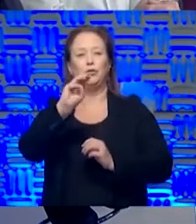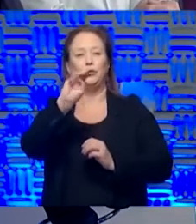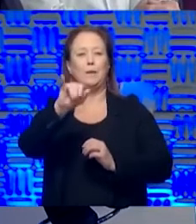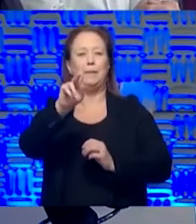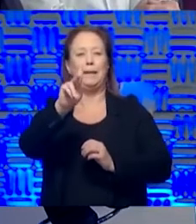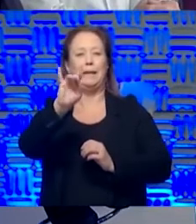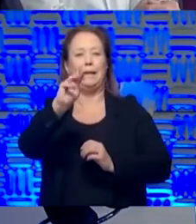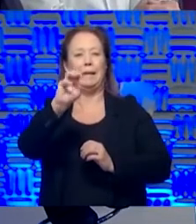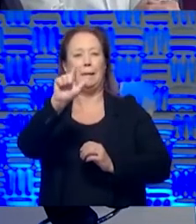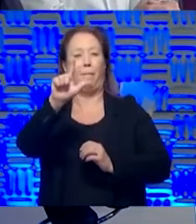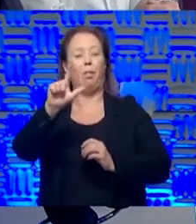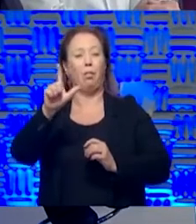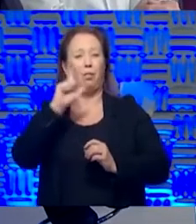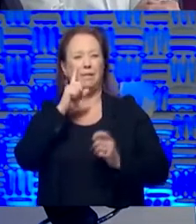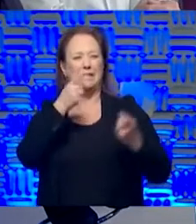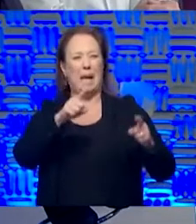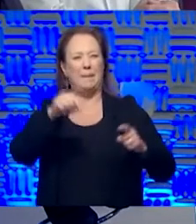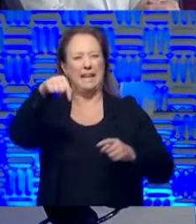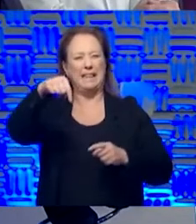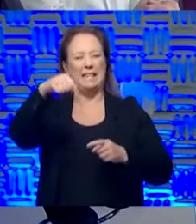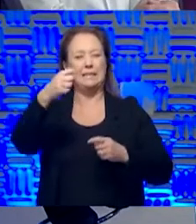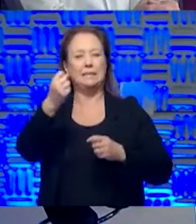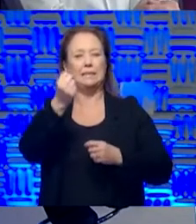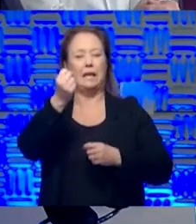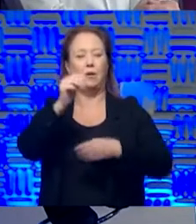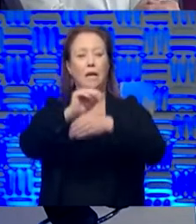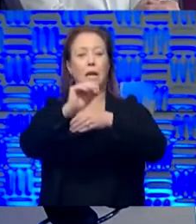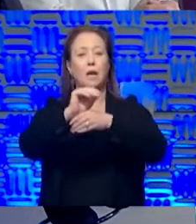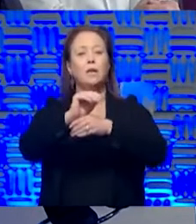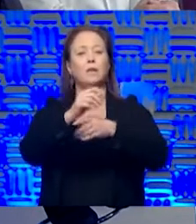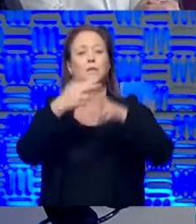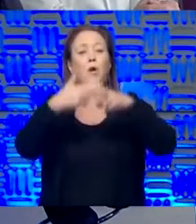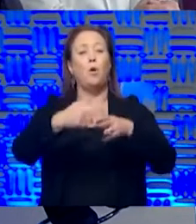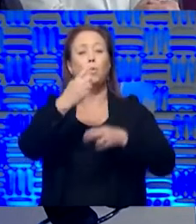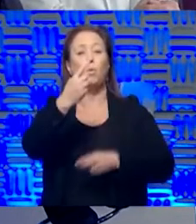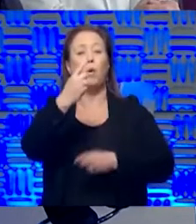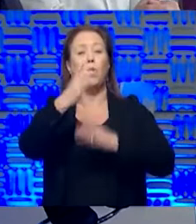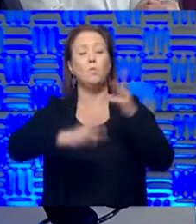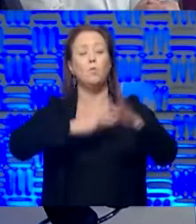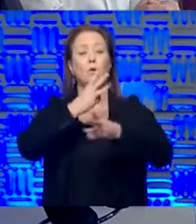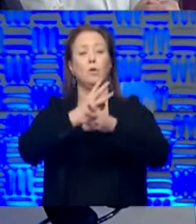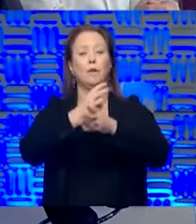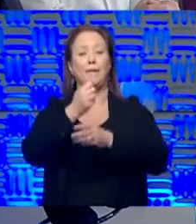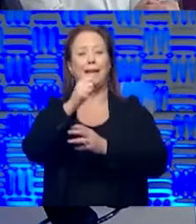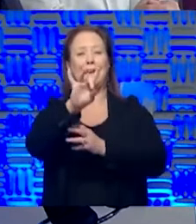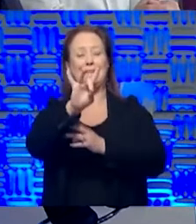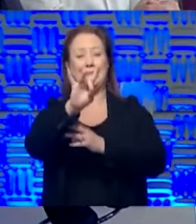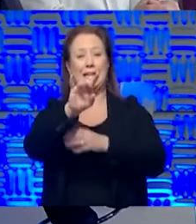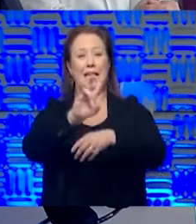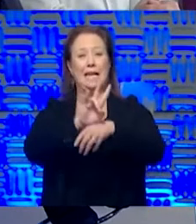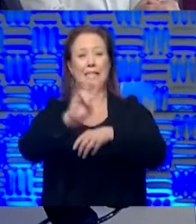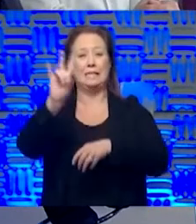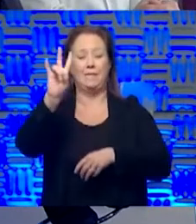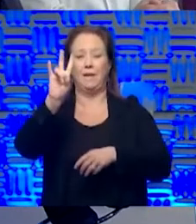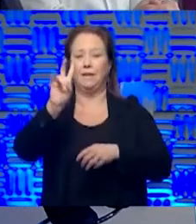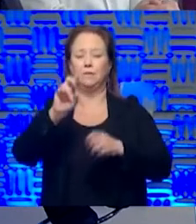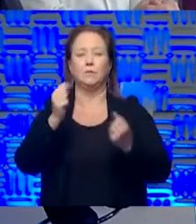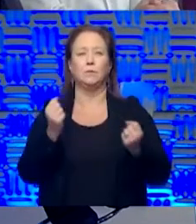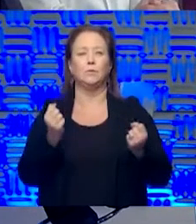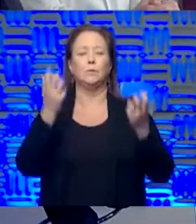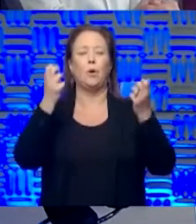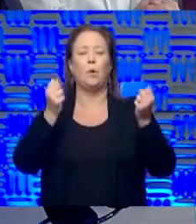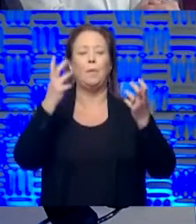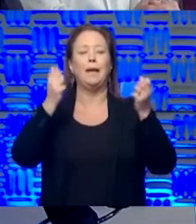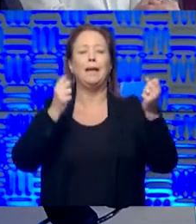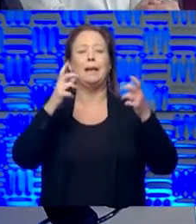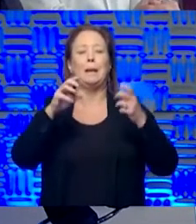deal that's happening this weekend. Um, this, this special called One World on, on the 18th at 7 p.m. It is a star studded event with all